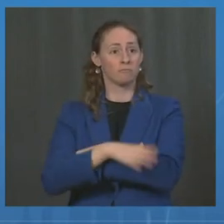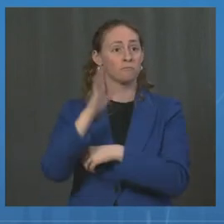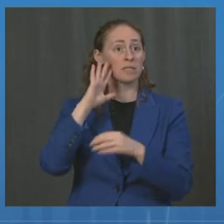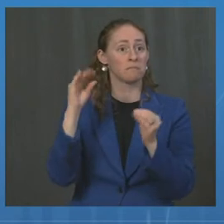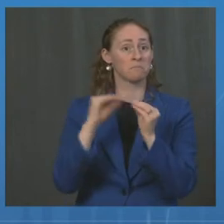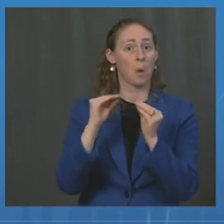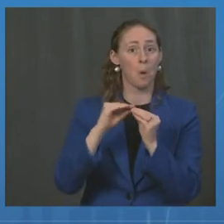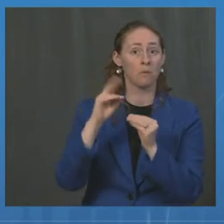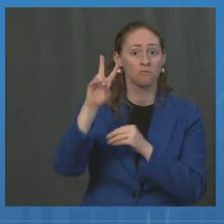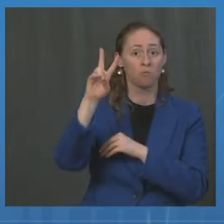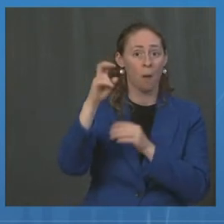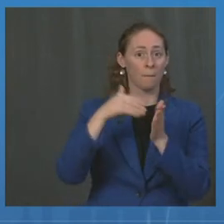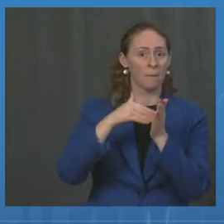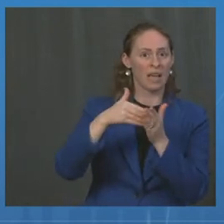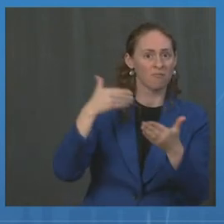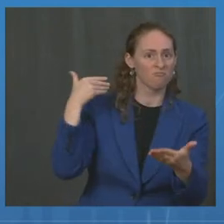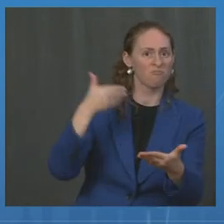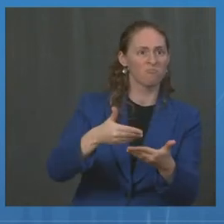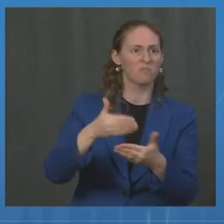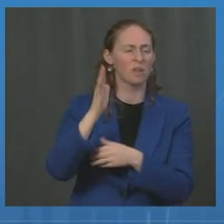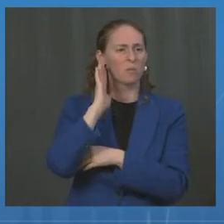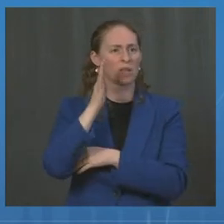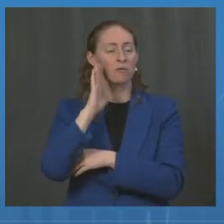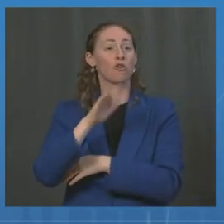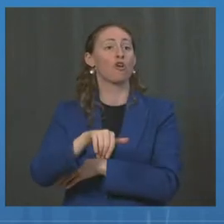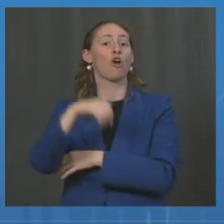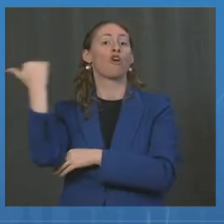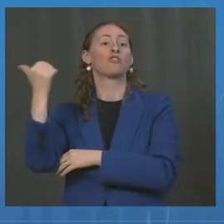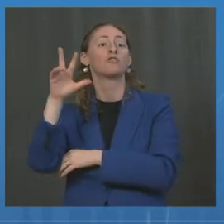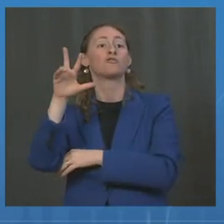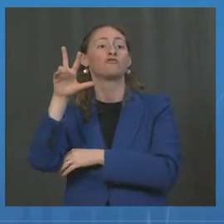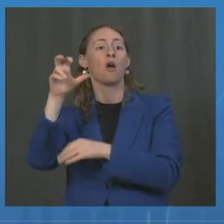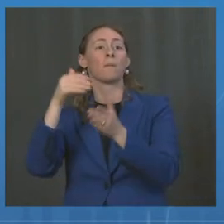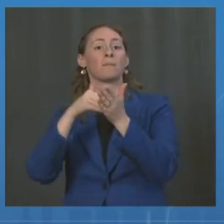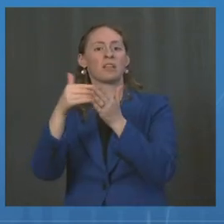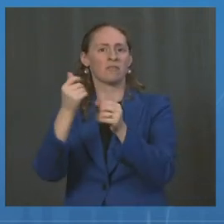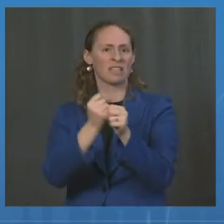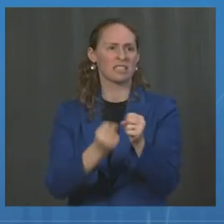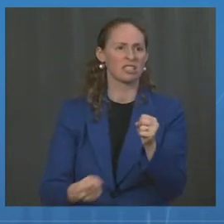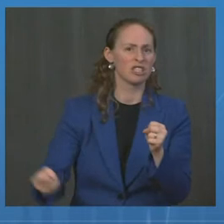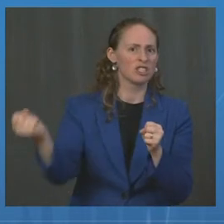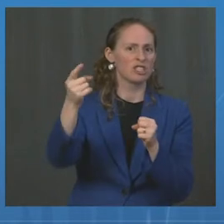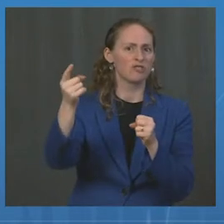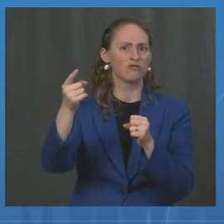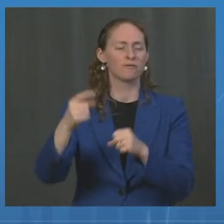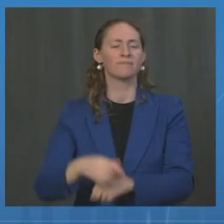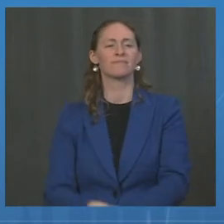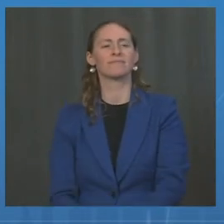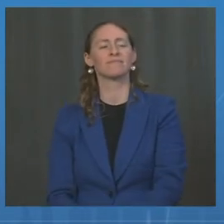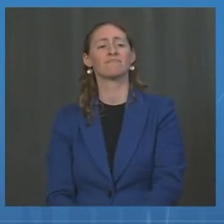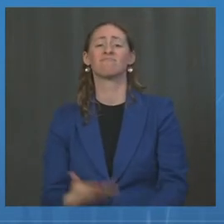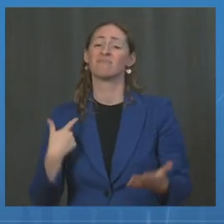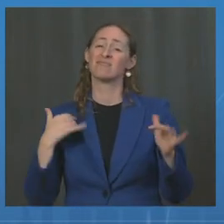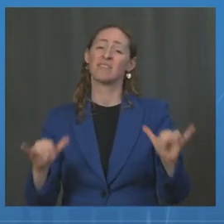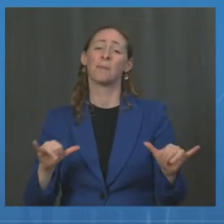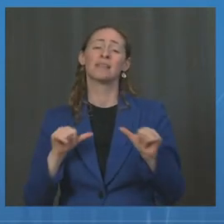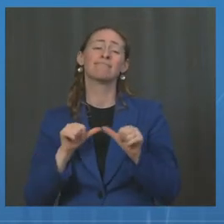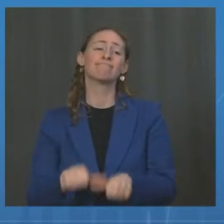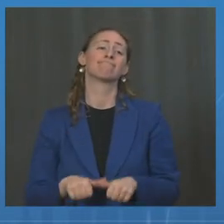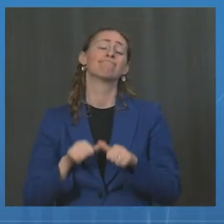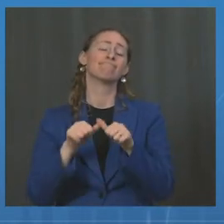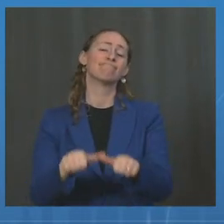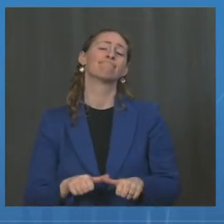and another 300 million by June of 2022. And we will continue to help increase the